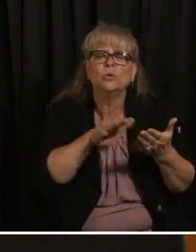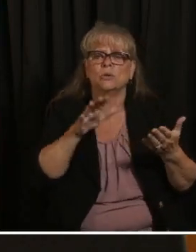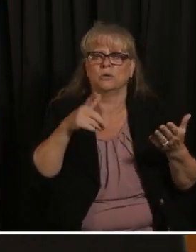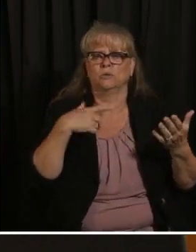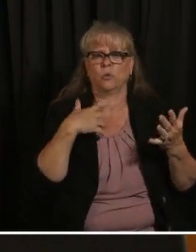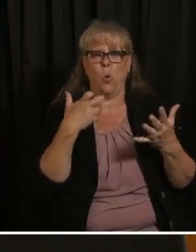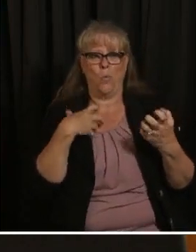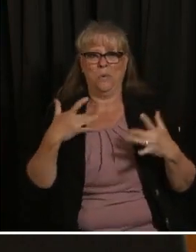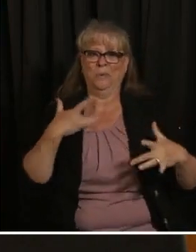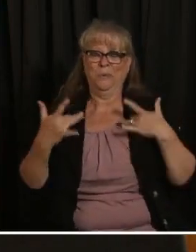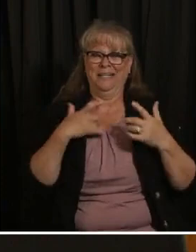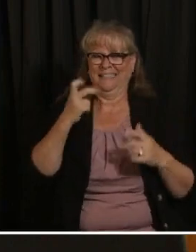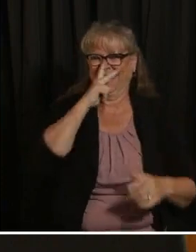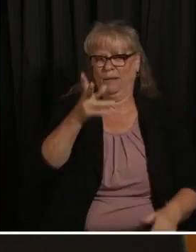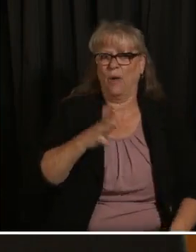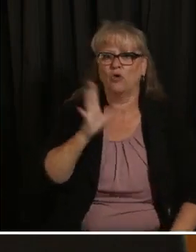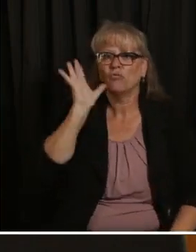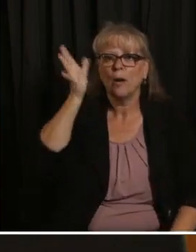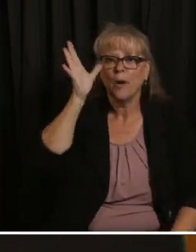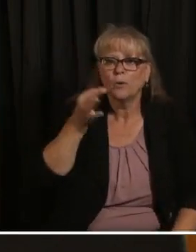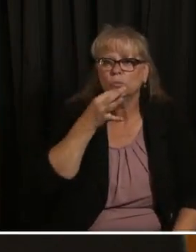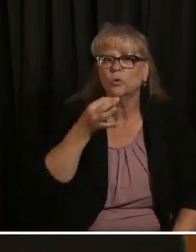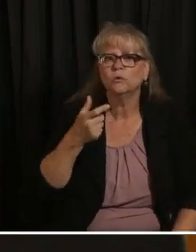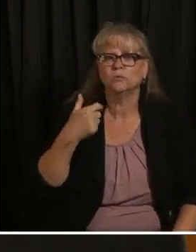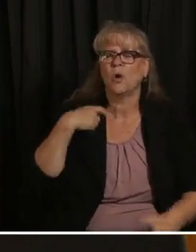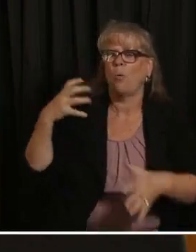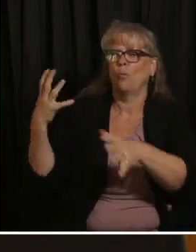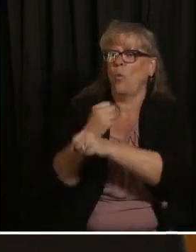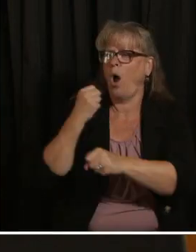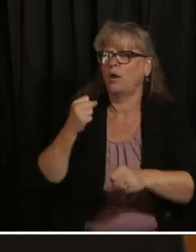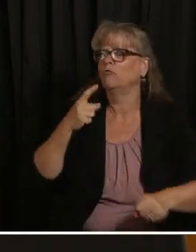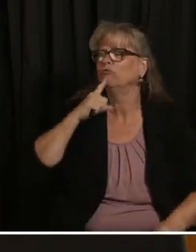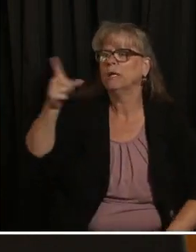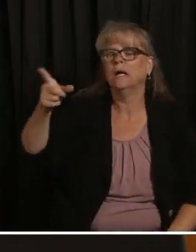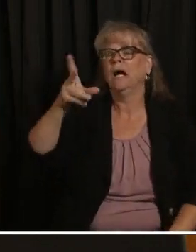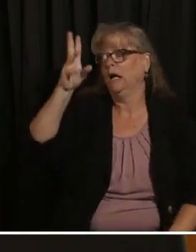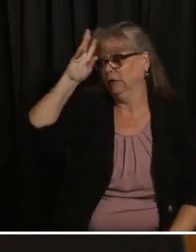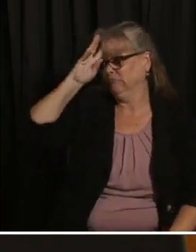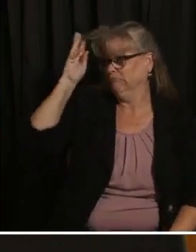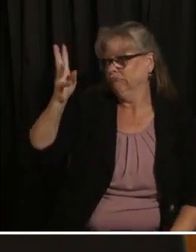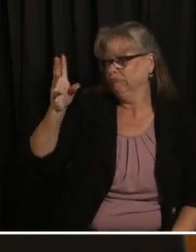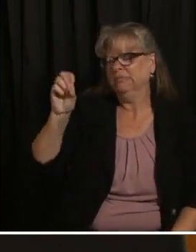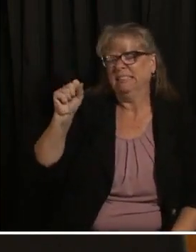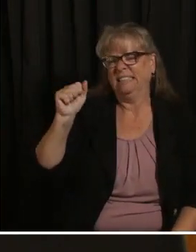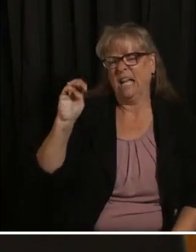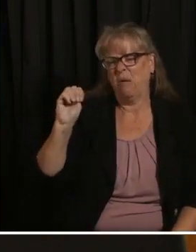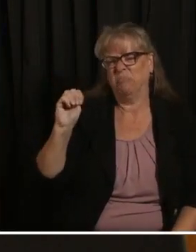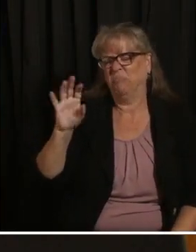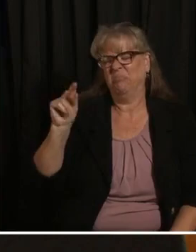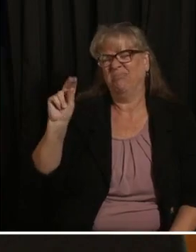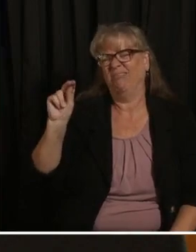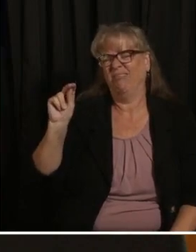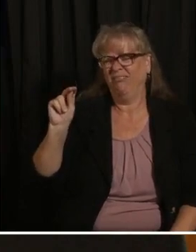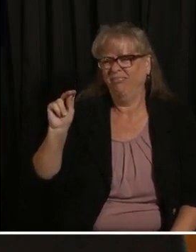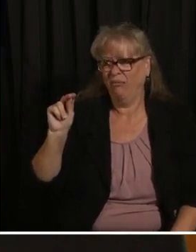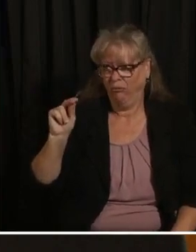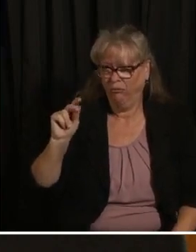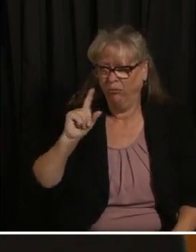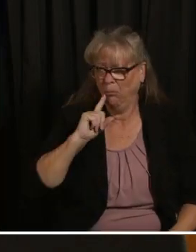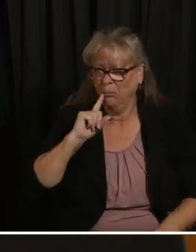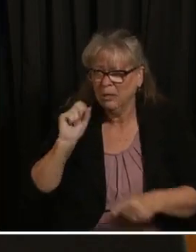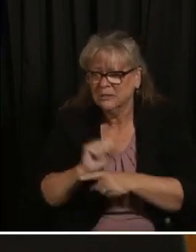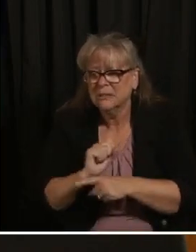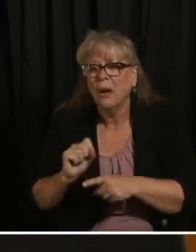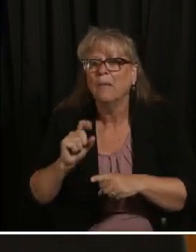award I thought it was a complete scam until we got all the information but now that I know it's not a scam I am very happy and my parents are very